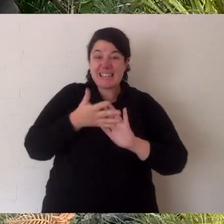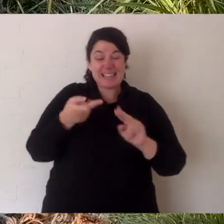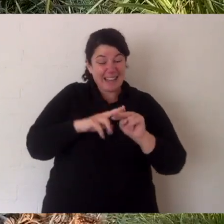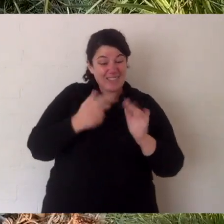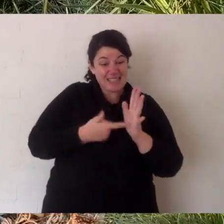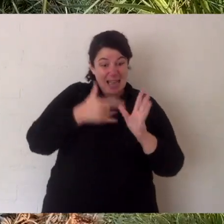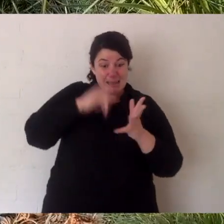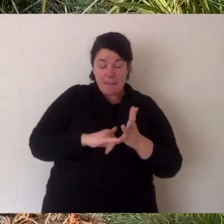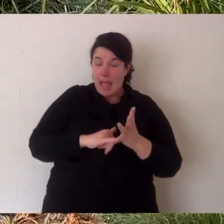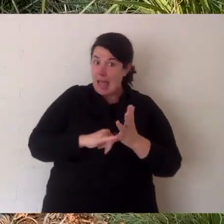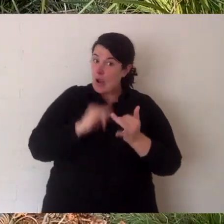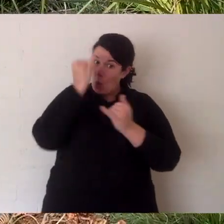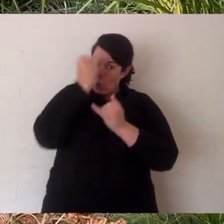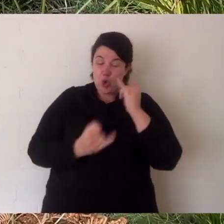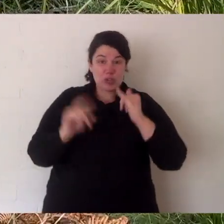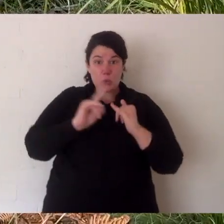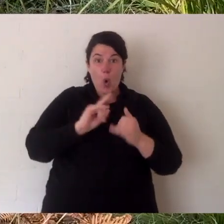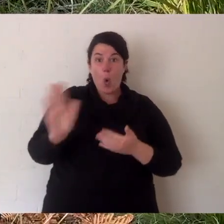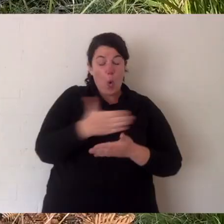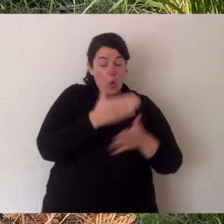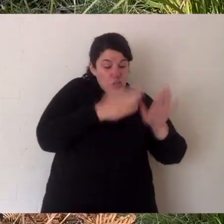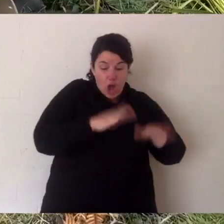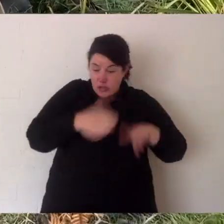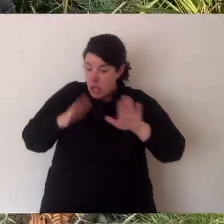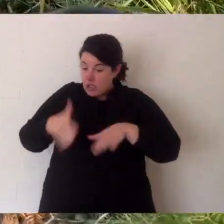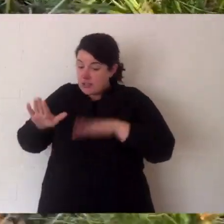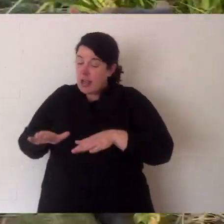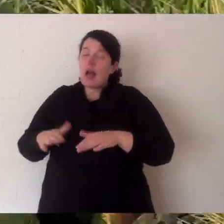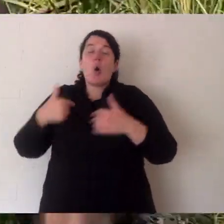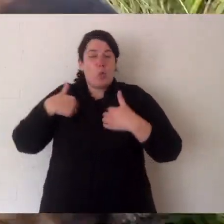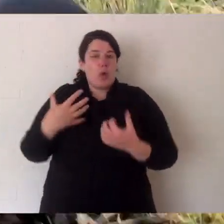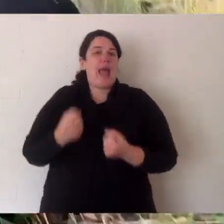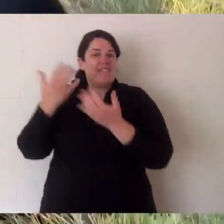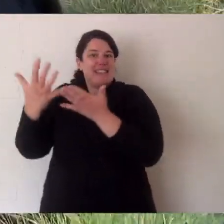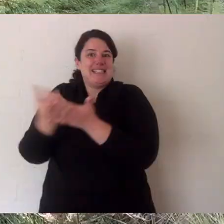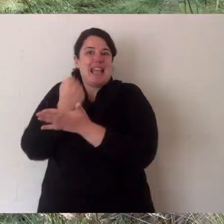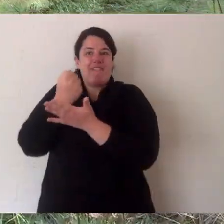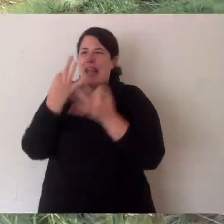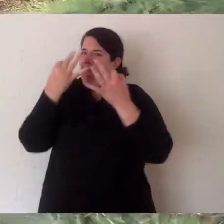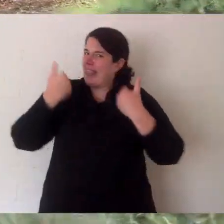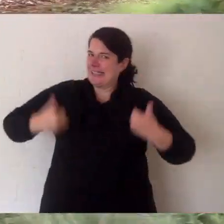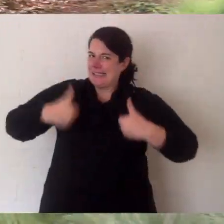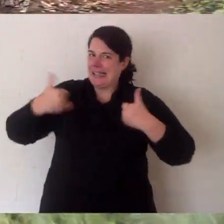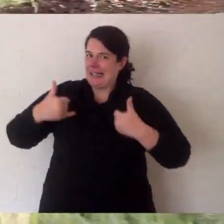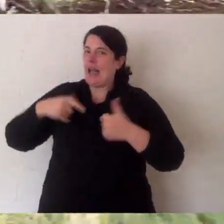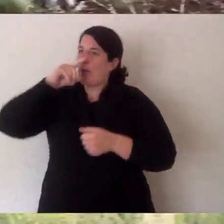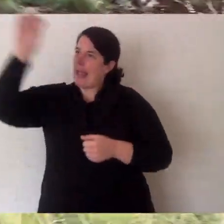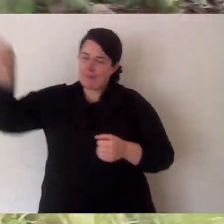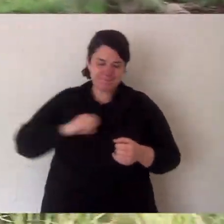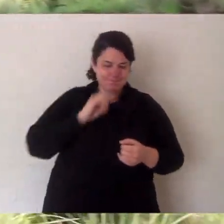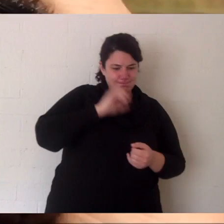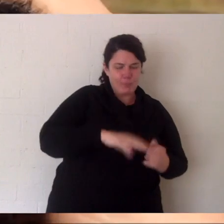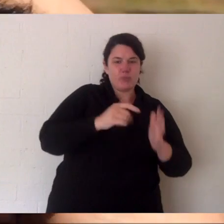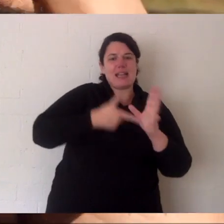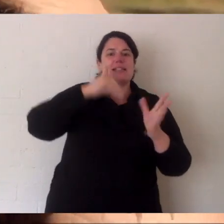and our role is that if the worst case unfolded in Tasmania worst case is they go extinct we've got them